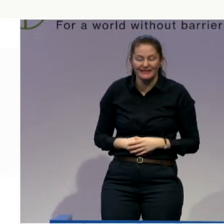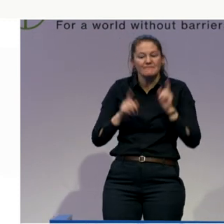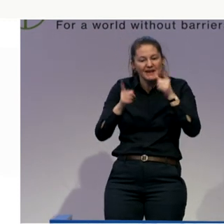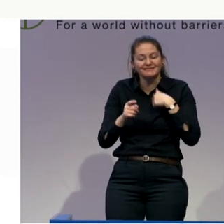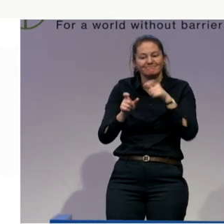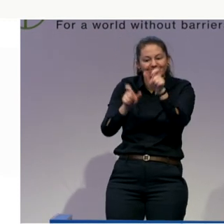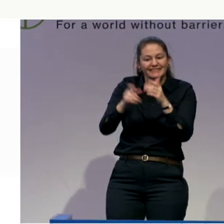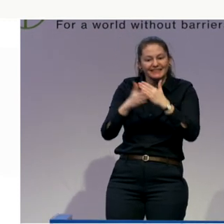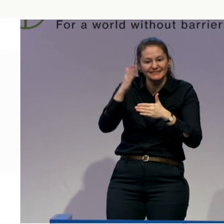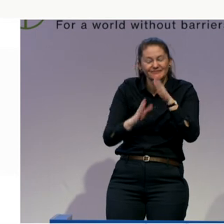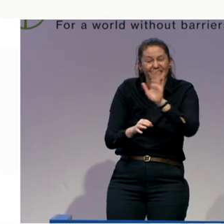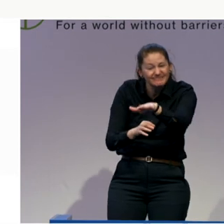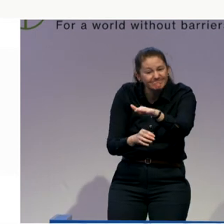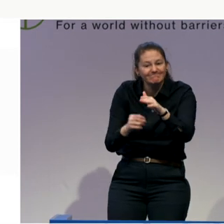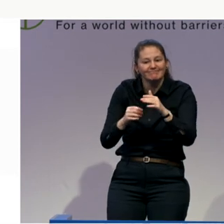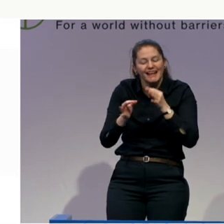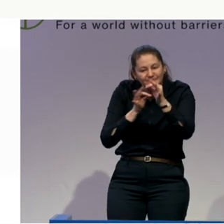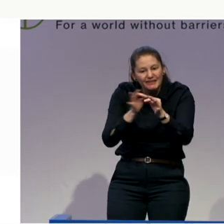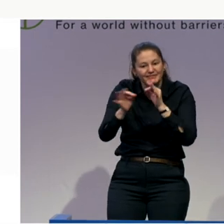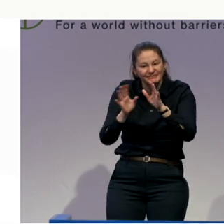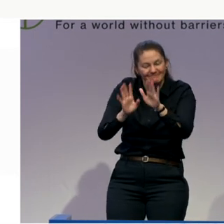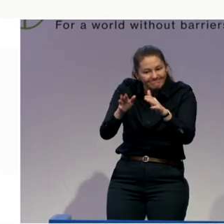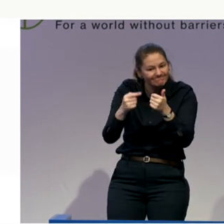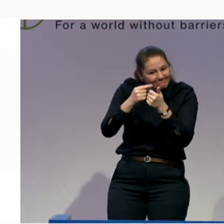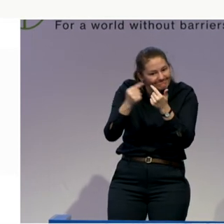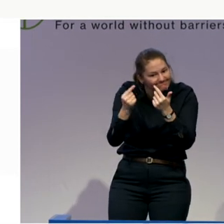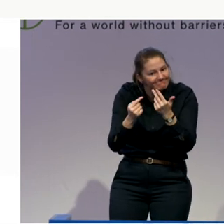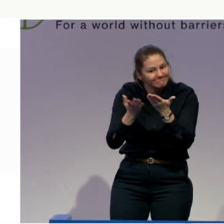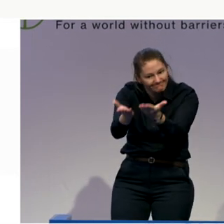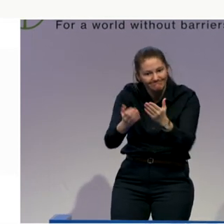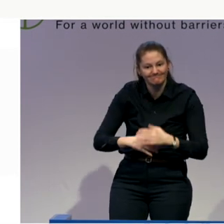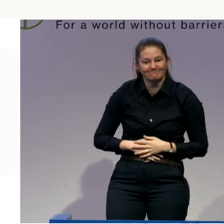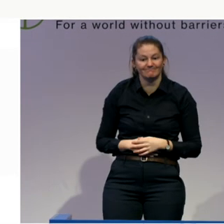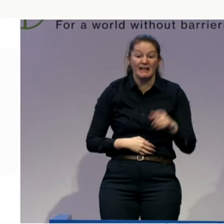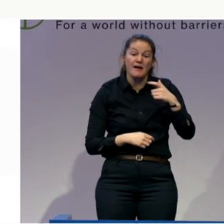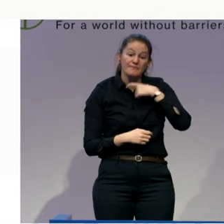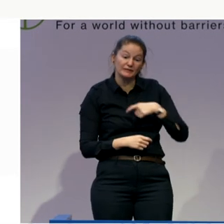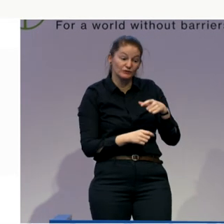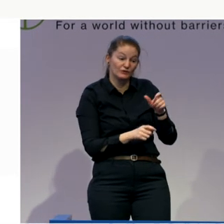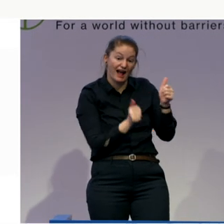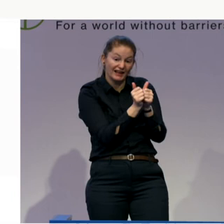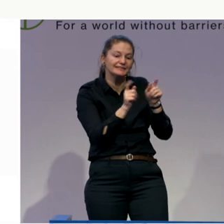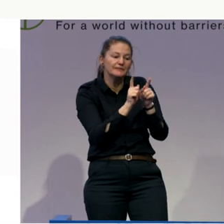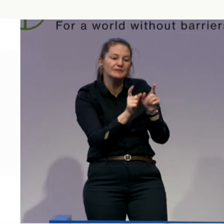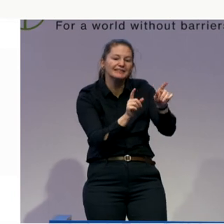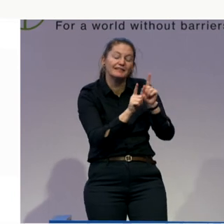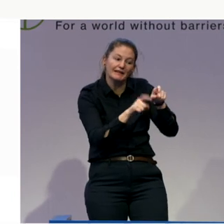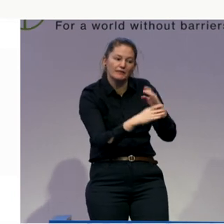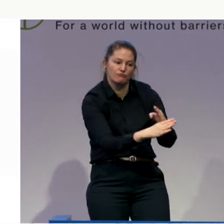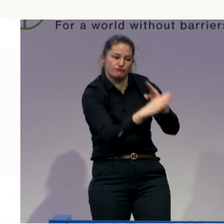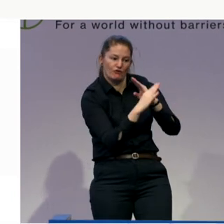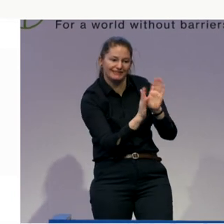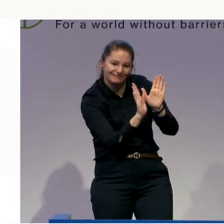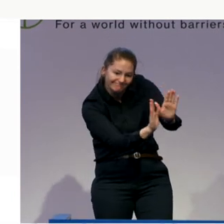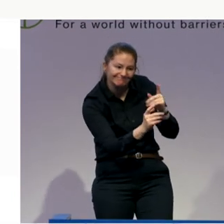and indeed, that the personal assistants can be safe. Because this is a relationship which is very intense, potentially. We spend a lot of time